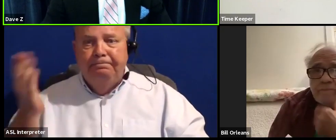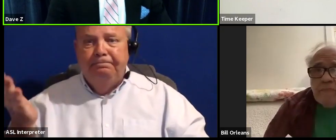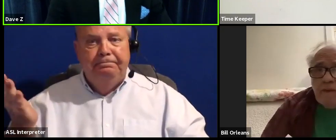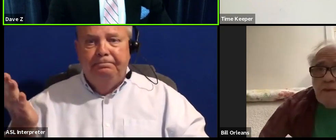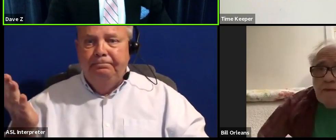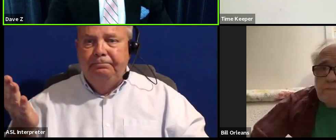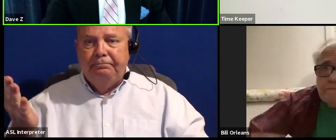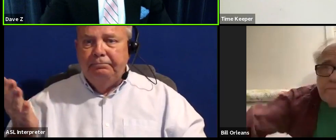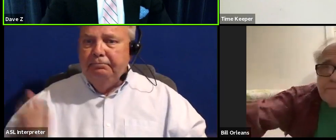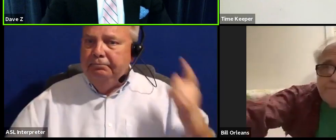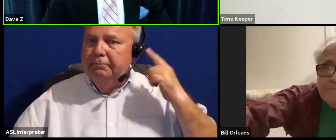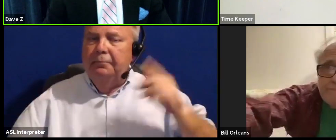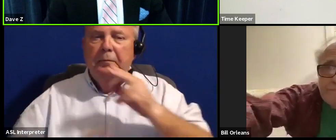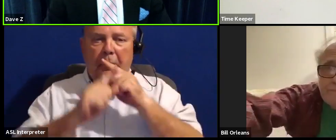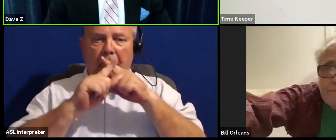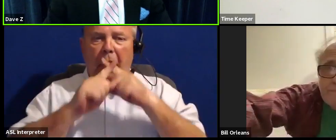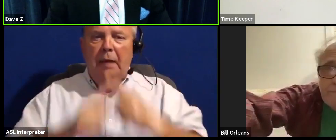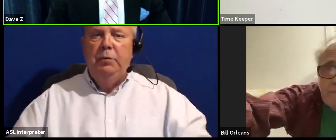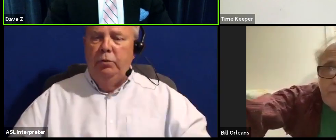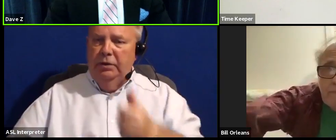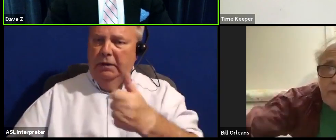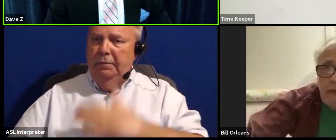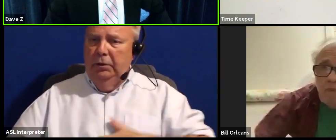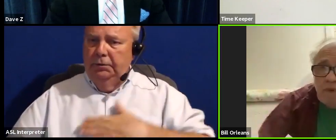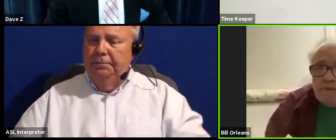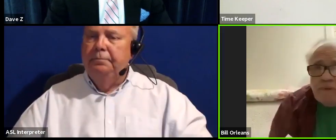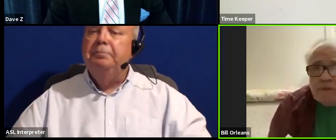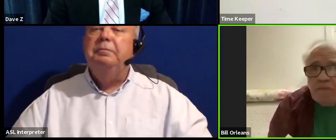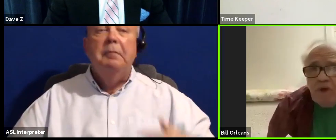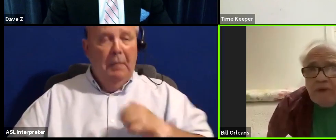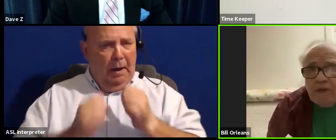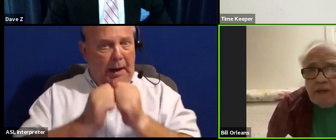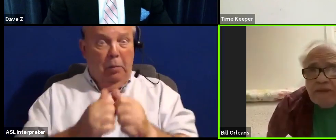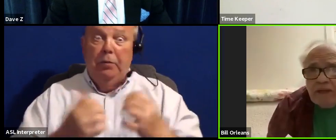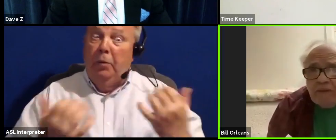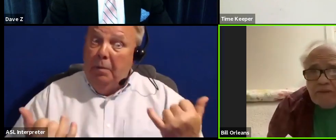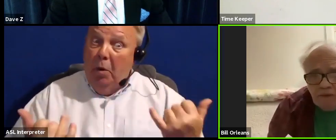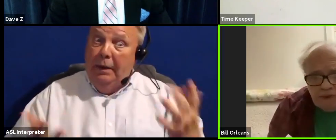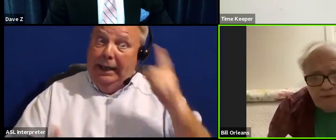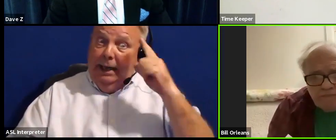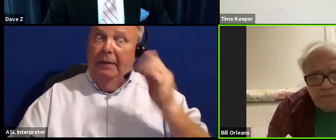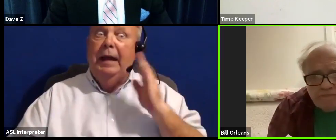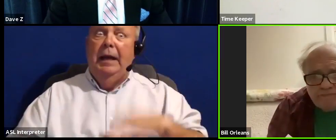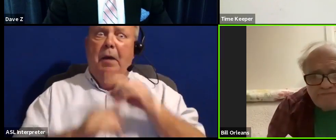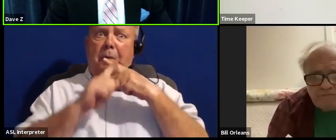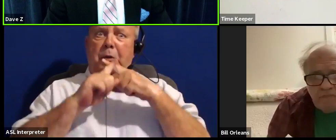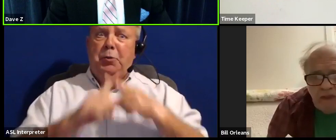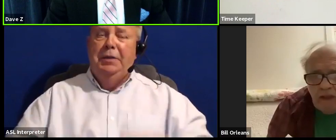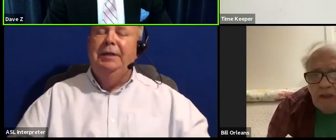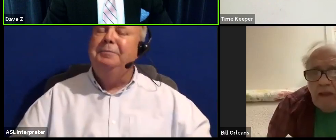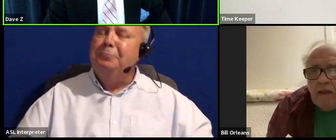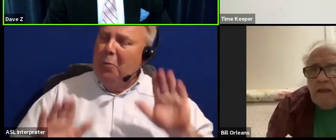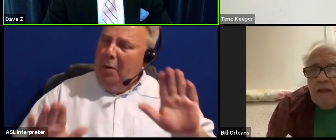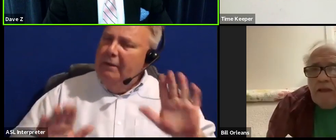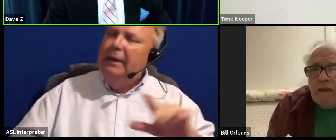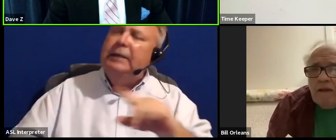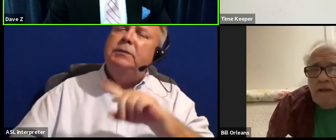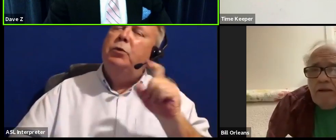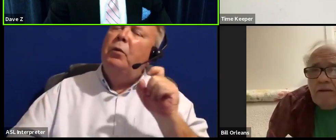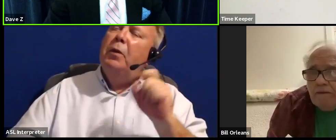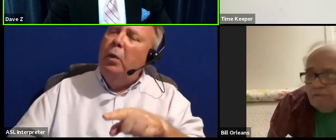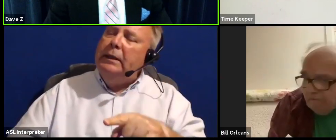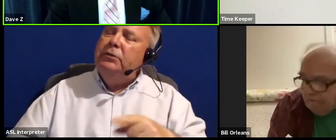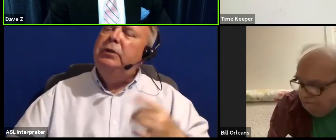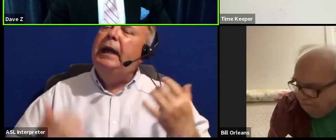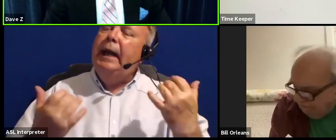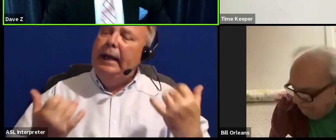Make sure you unmute yourself, sir. I'm with you at the moment and I think I'm unmuted. Wonderful. So the question at